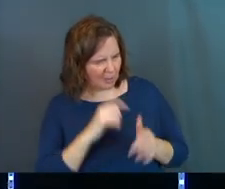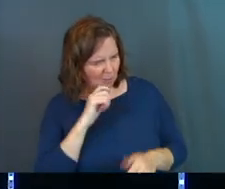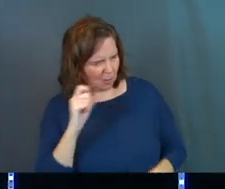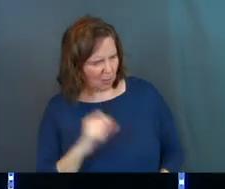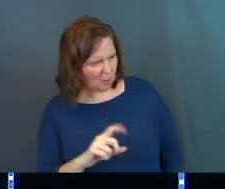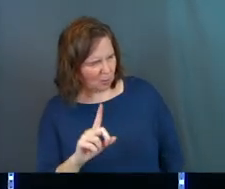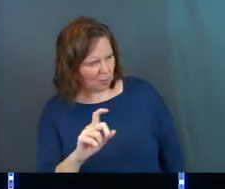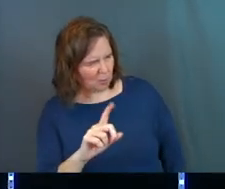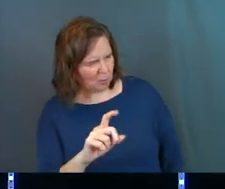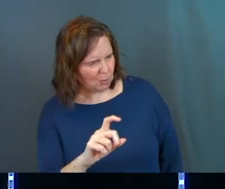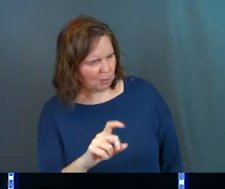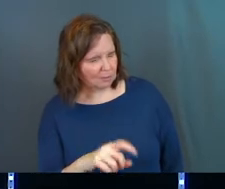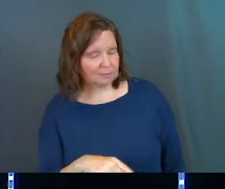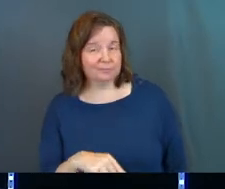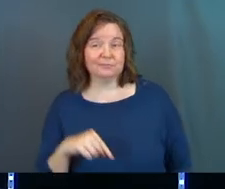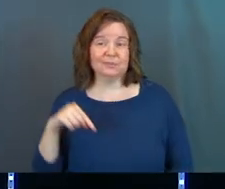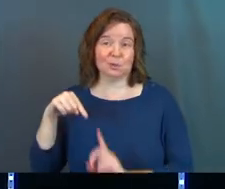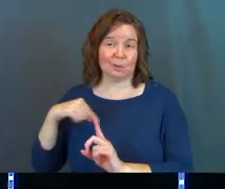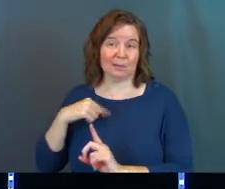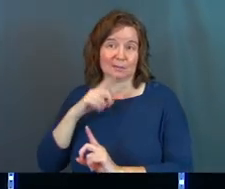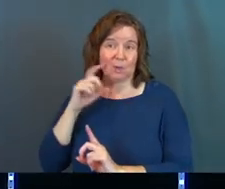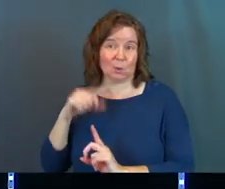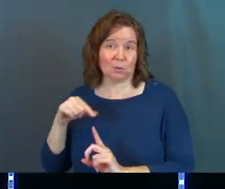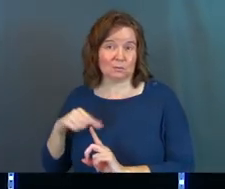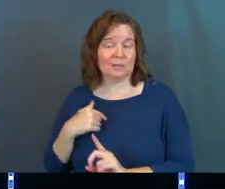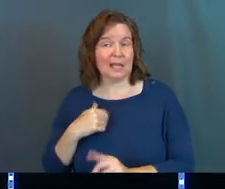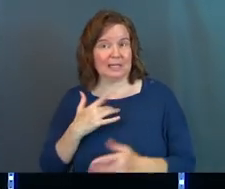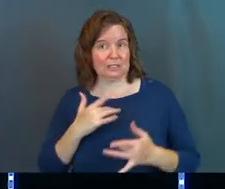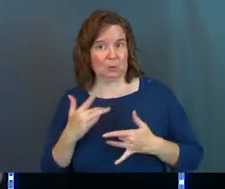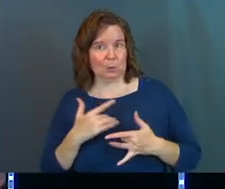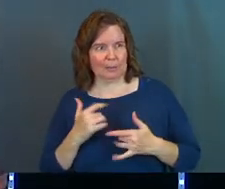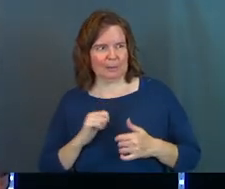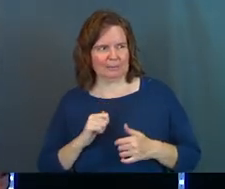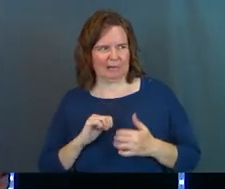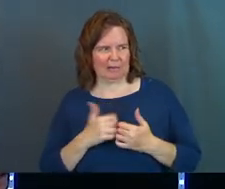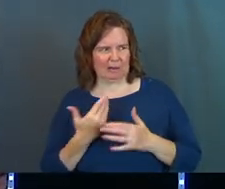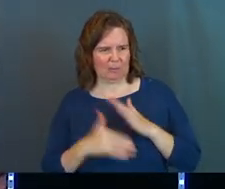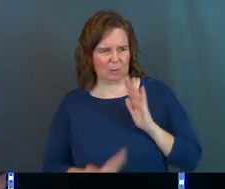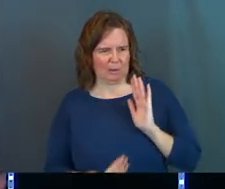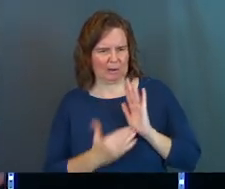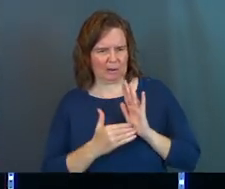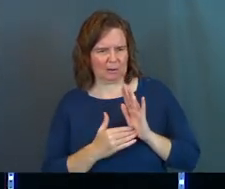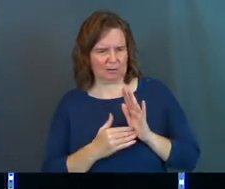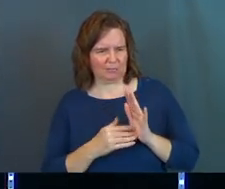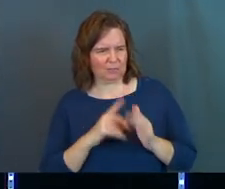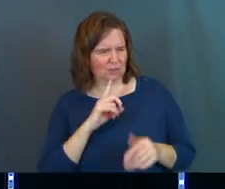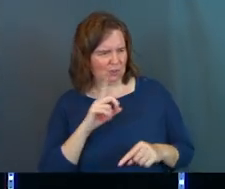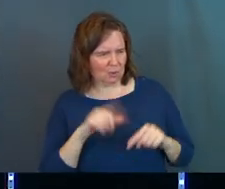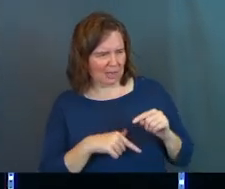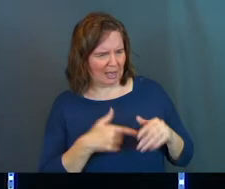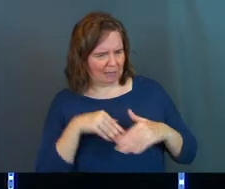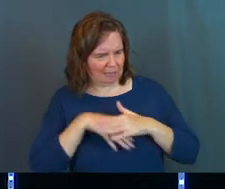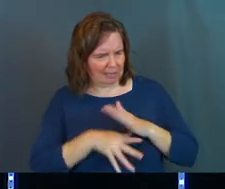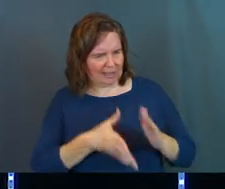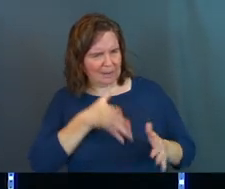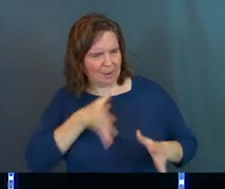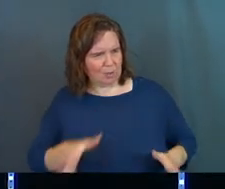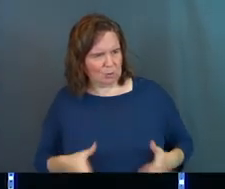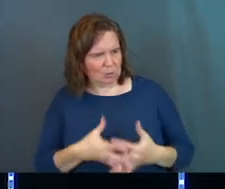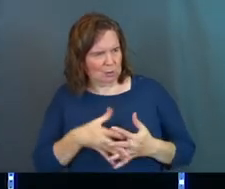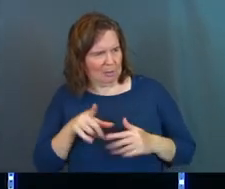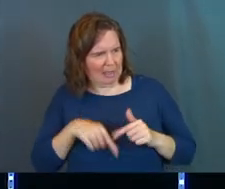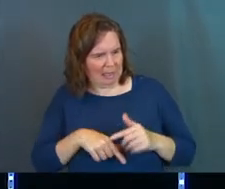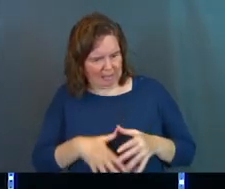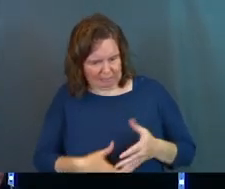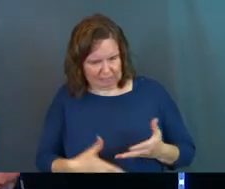Nicodemus asked. Nicodemus must be old. And he's worried about himself. Surely they cannot enter a second time into